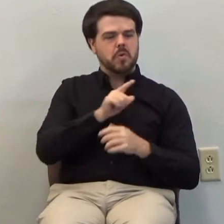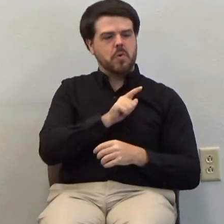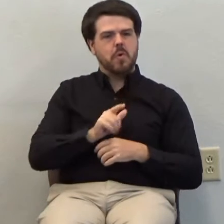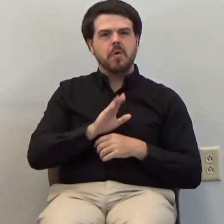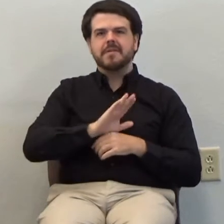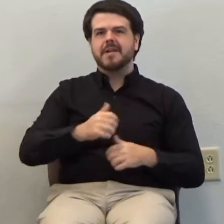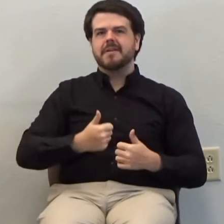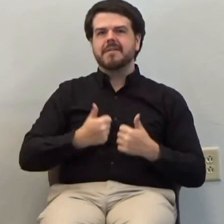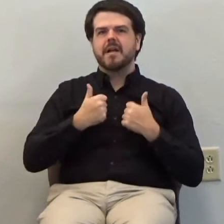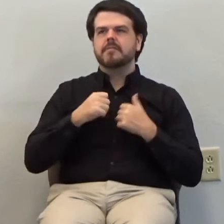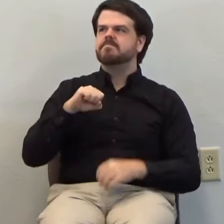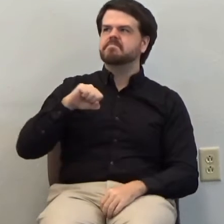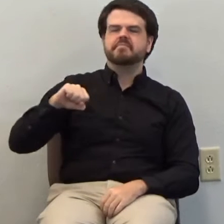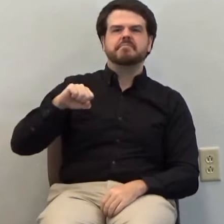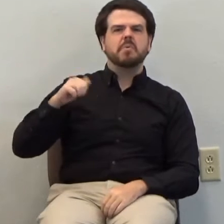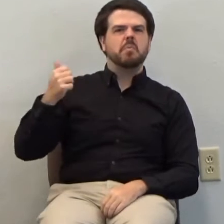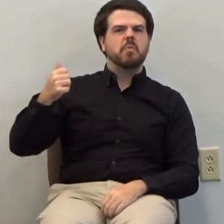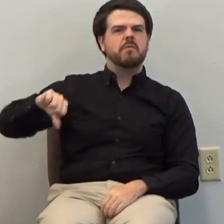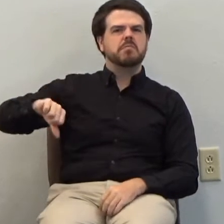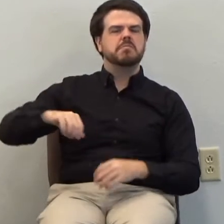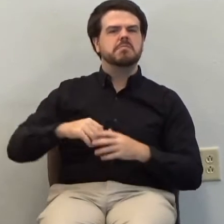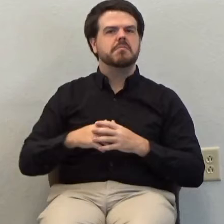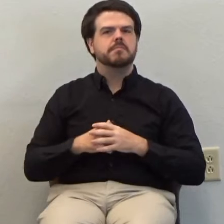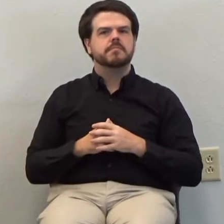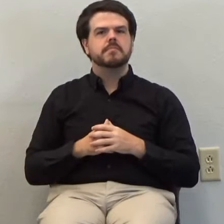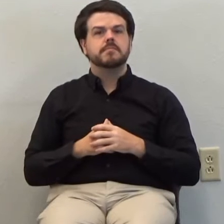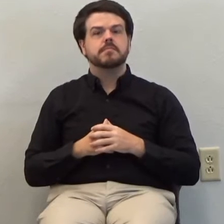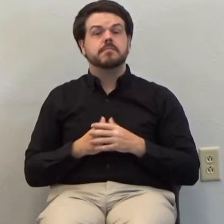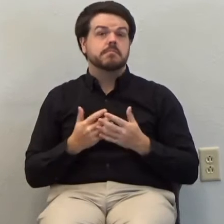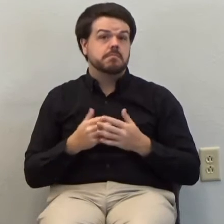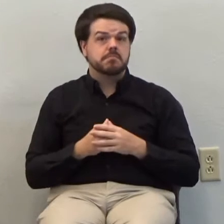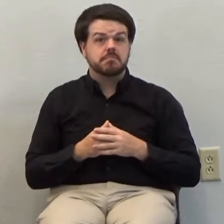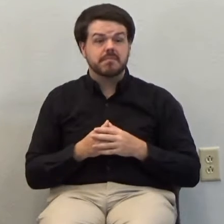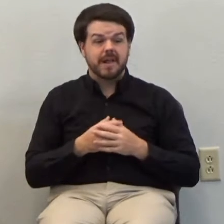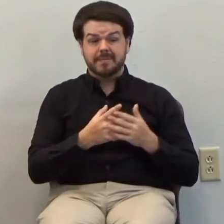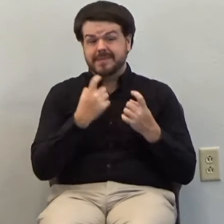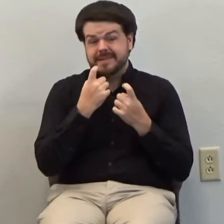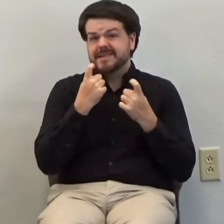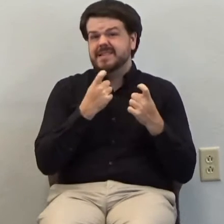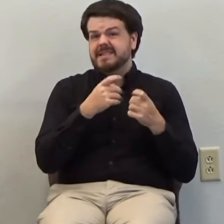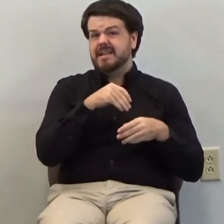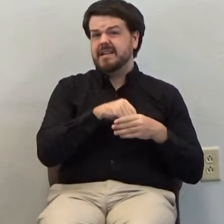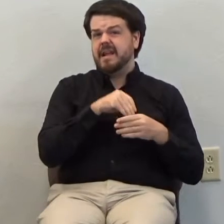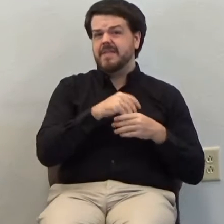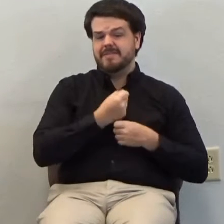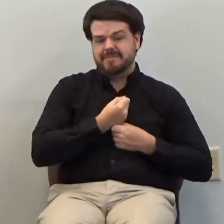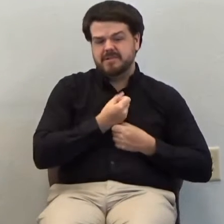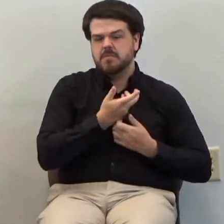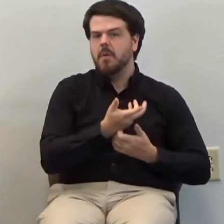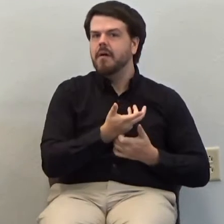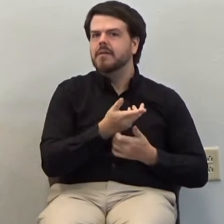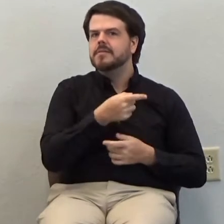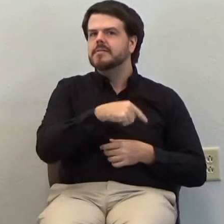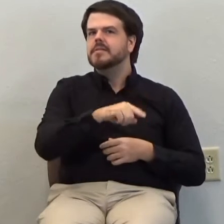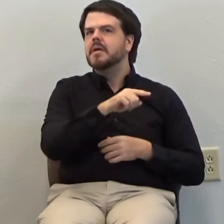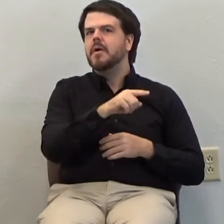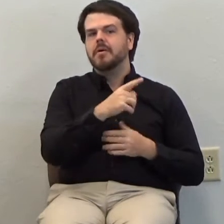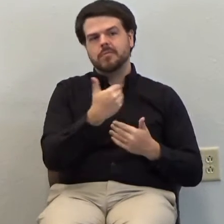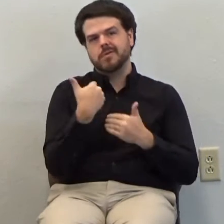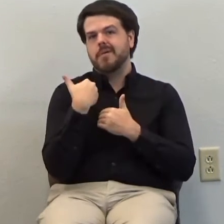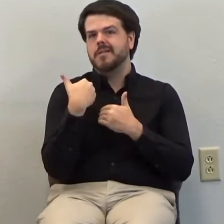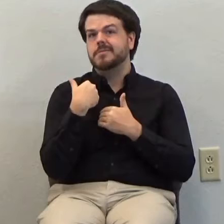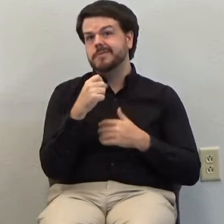I think sometimes, because this is the sin in them, for which they are responsible for